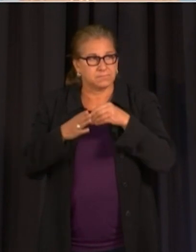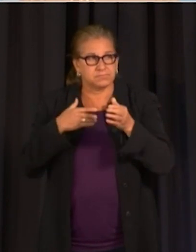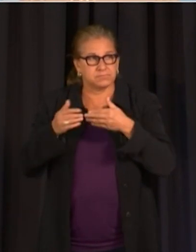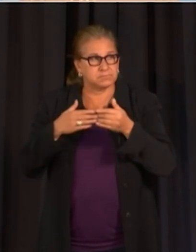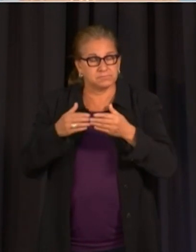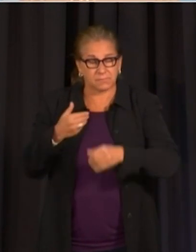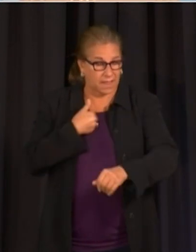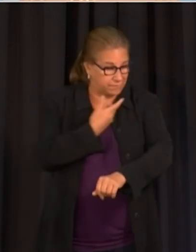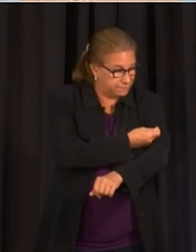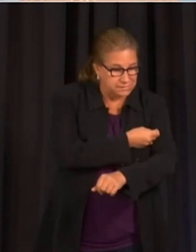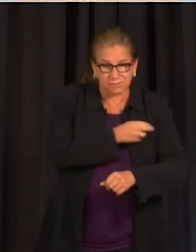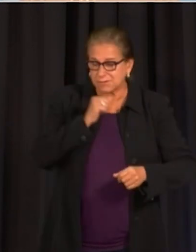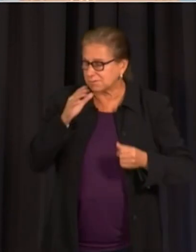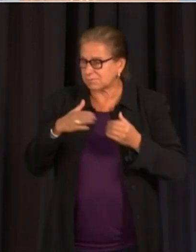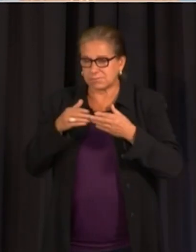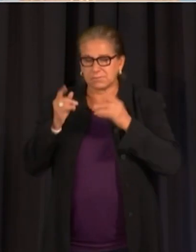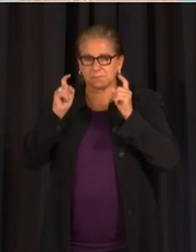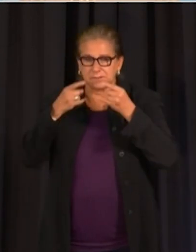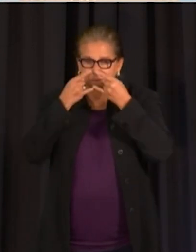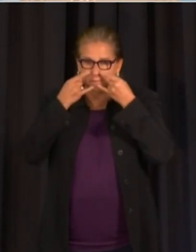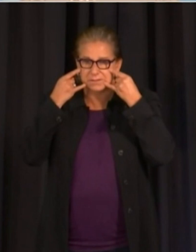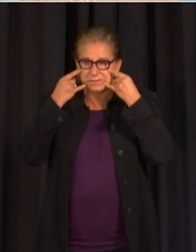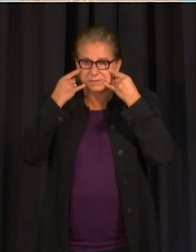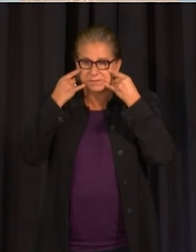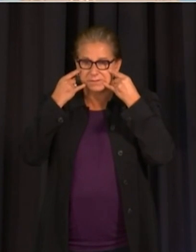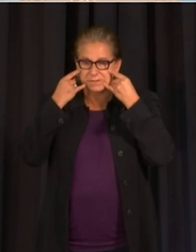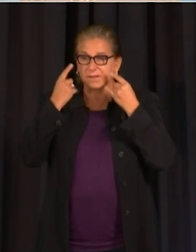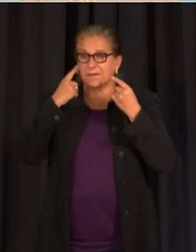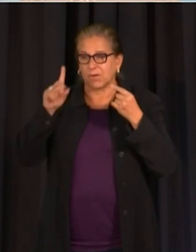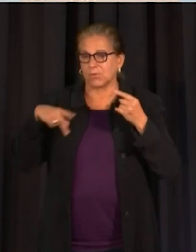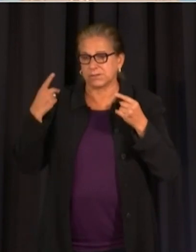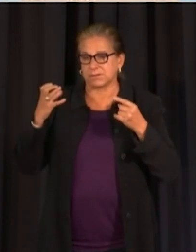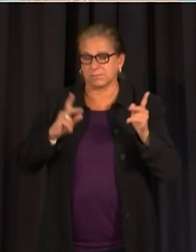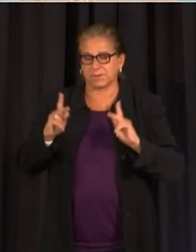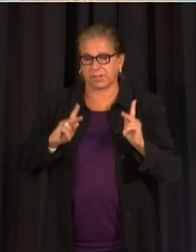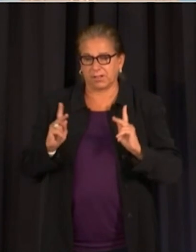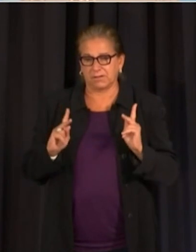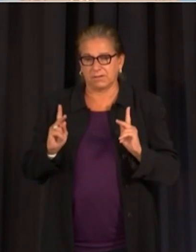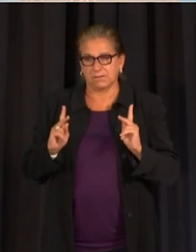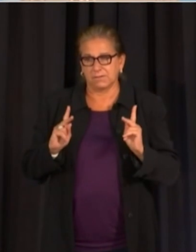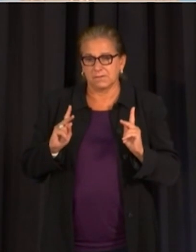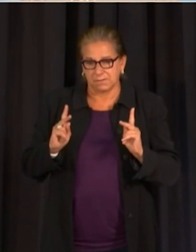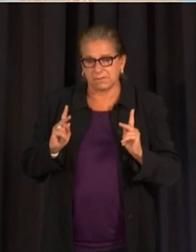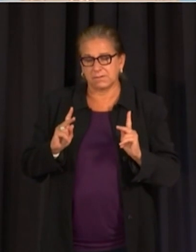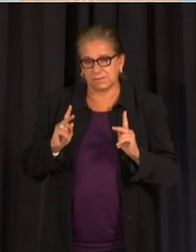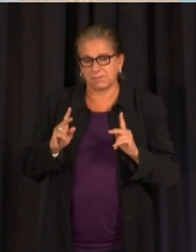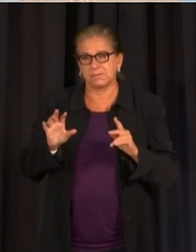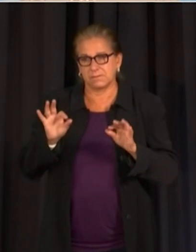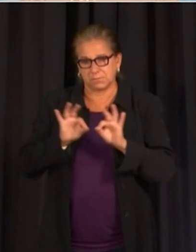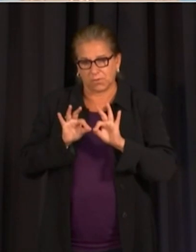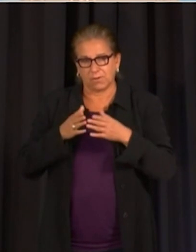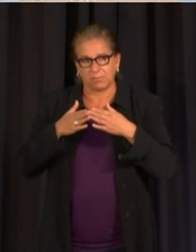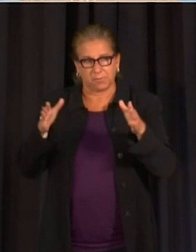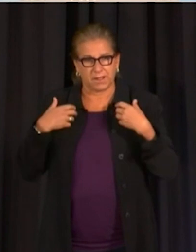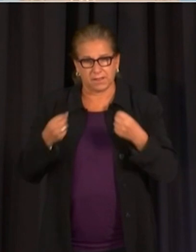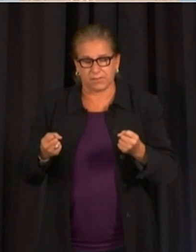vaccination status. And I know that D.C. residents have been very closely following the public health guidelines